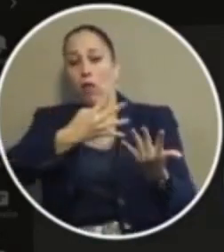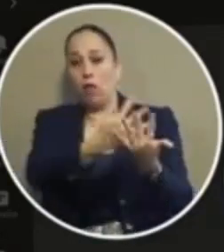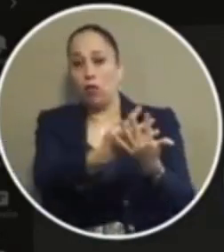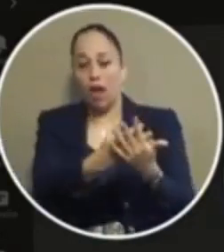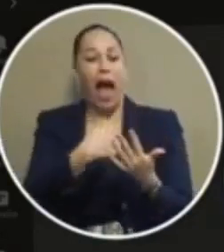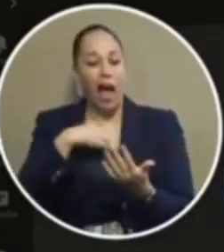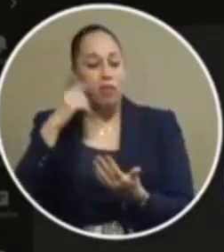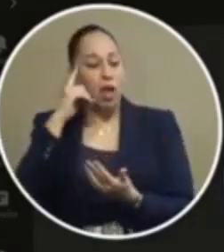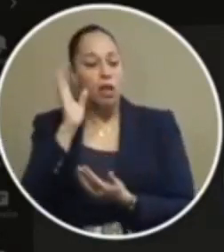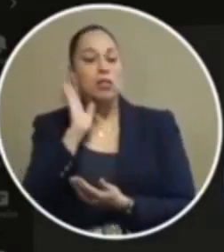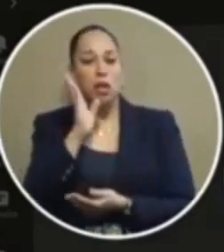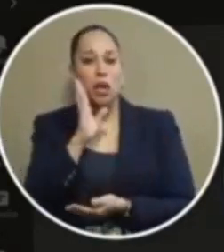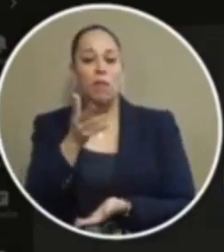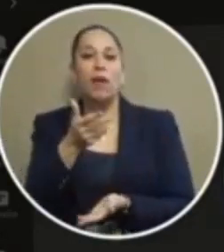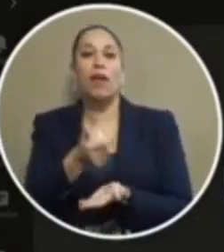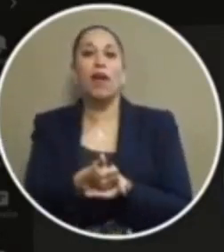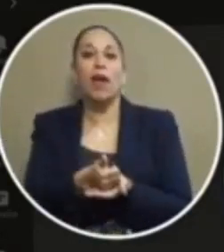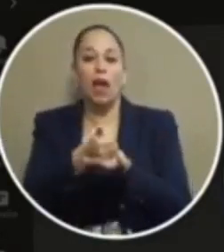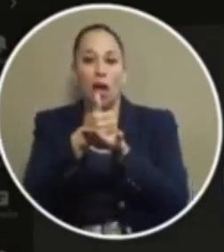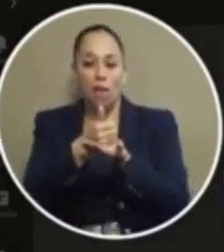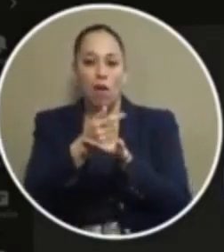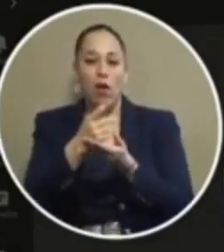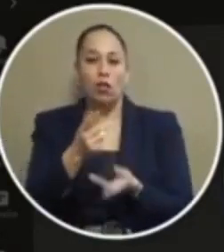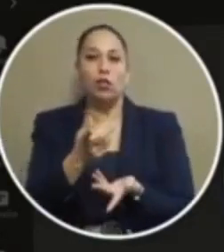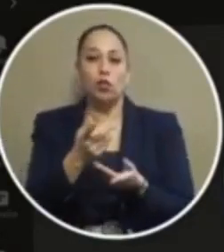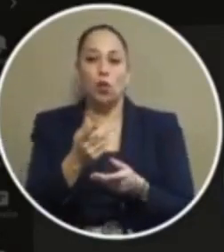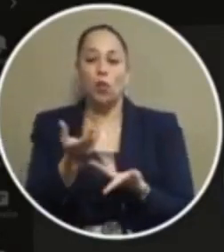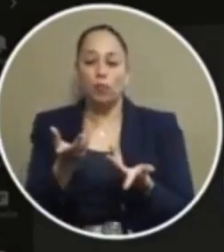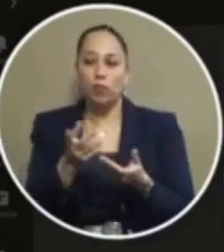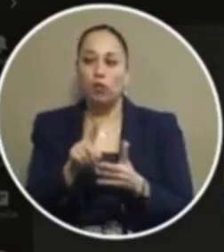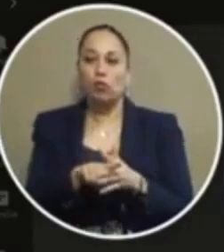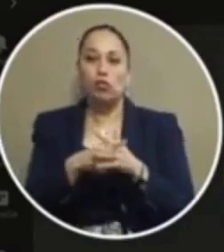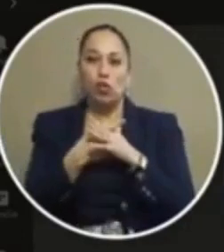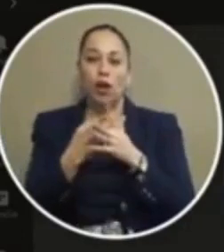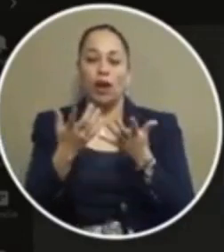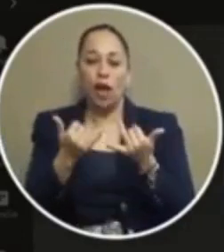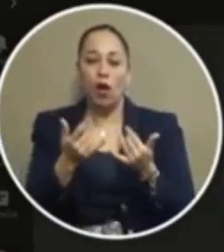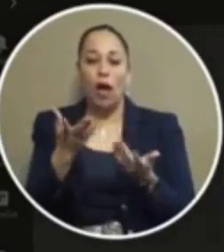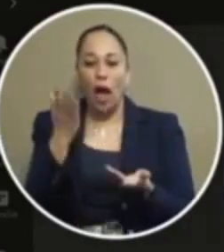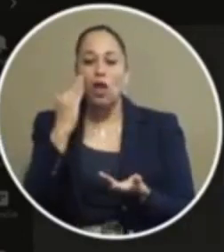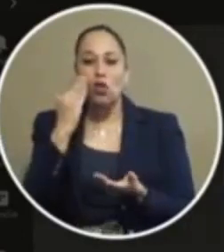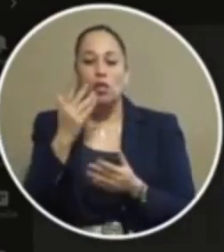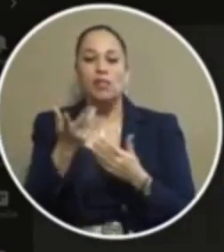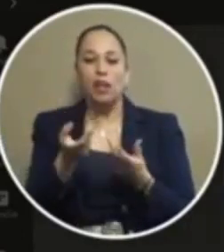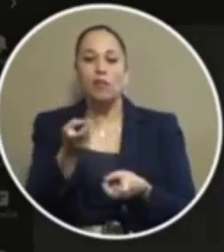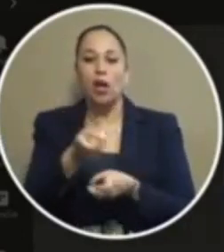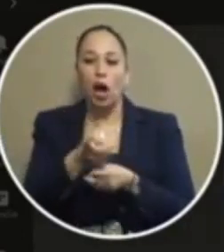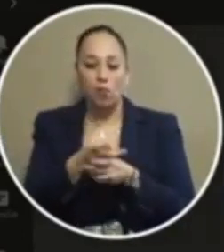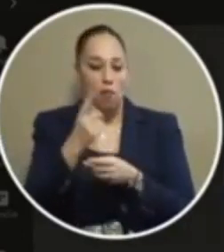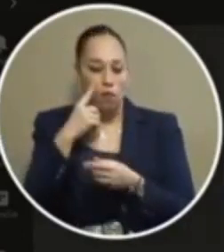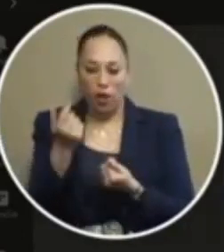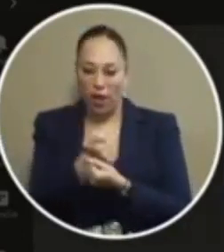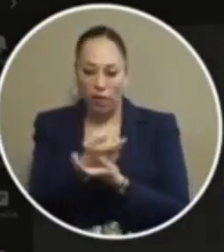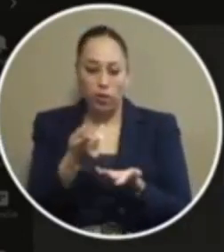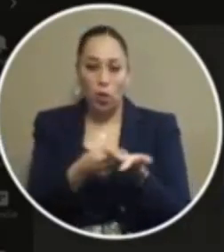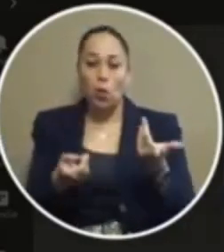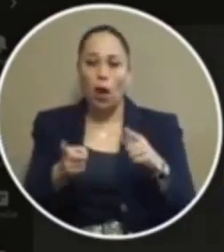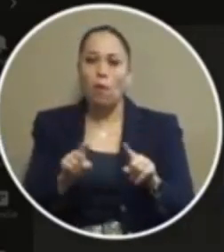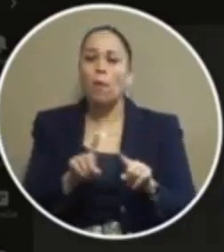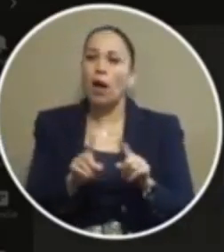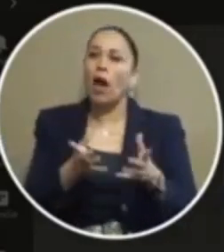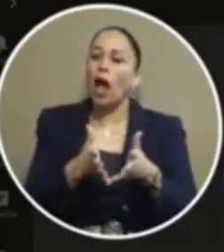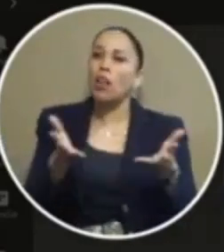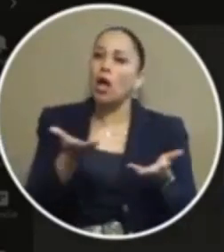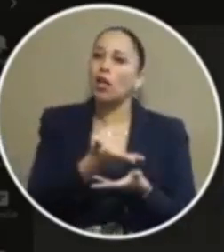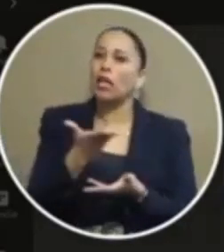be helpful to institute that at this point in time even though it might be difficult with everything else that's going on but a lot of the things